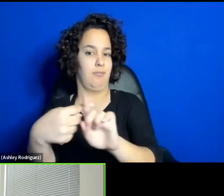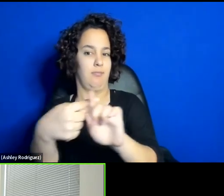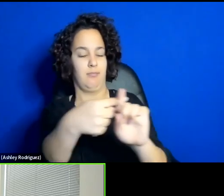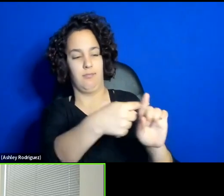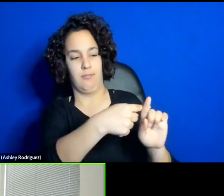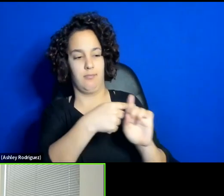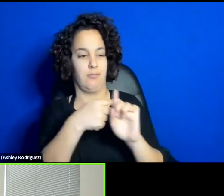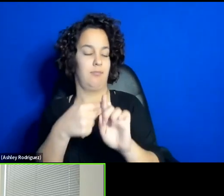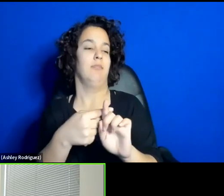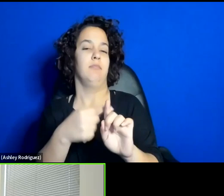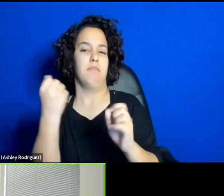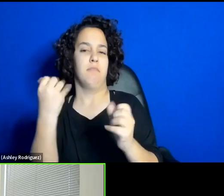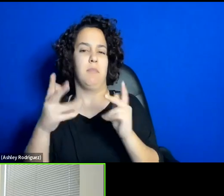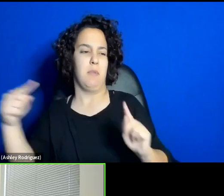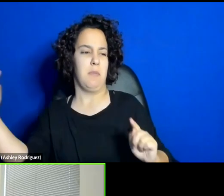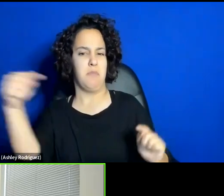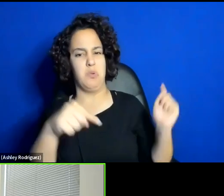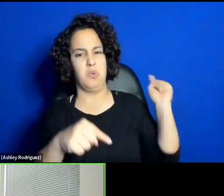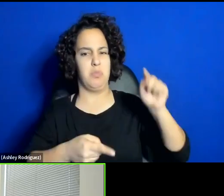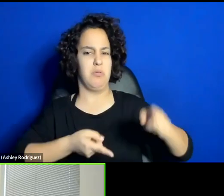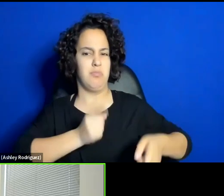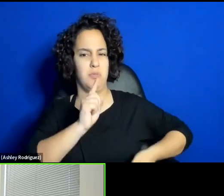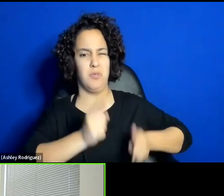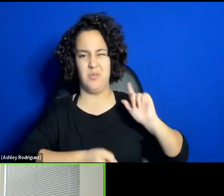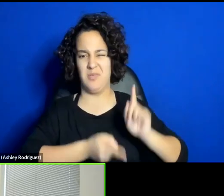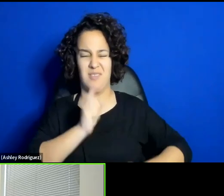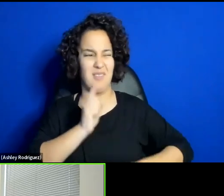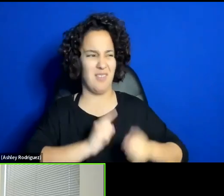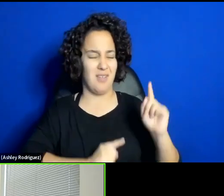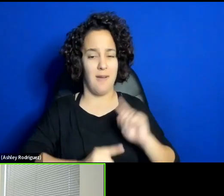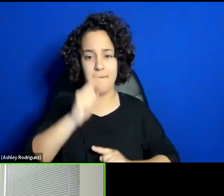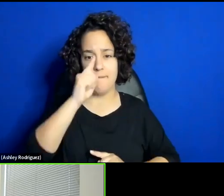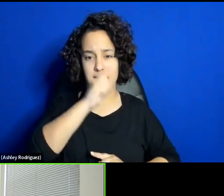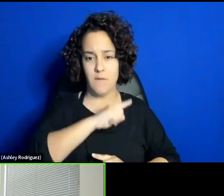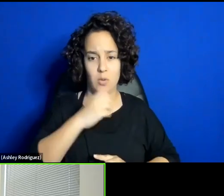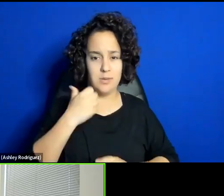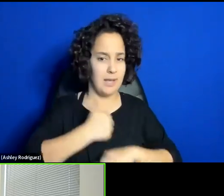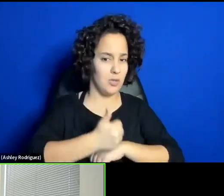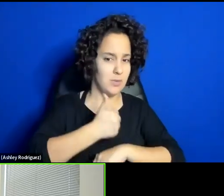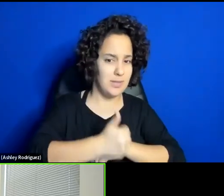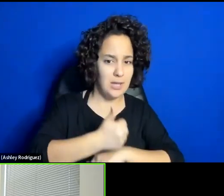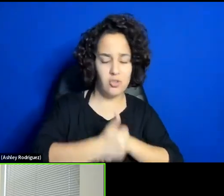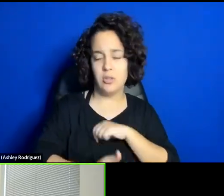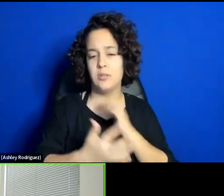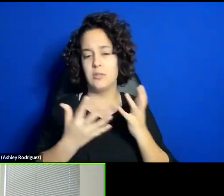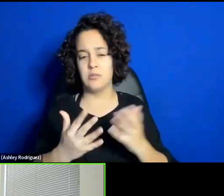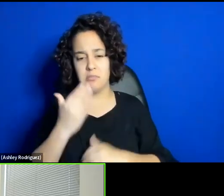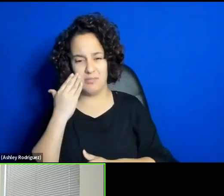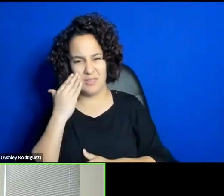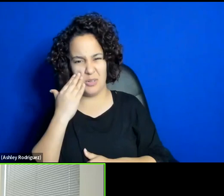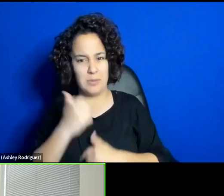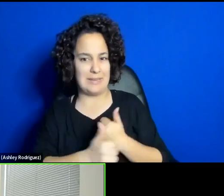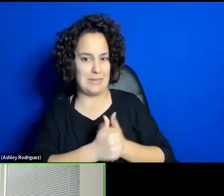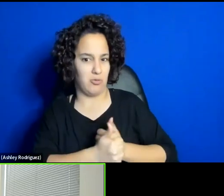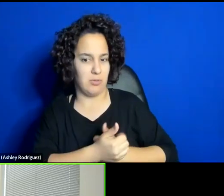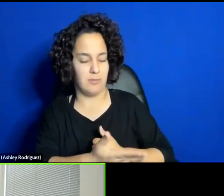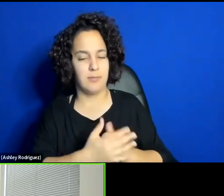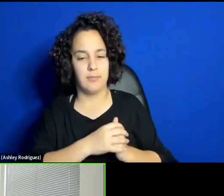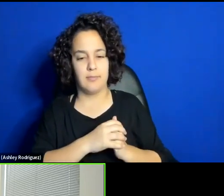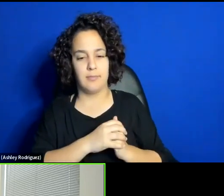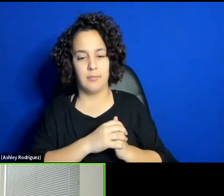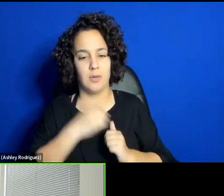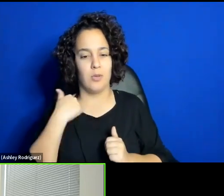of false accusations and all kinds of dangers. Dr. we have to be